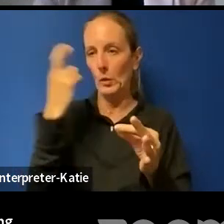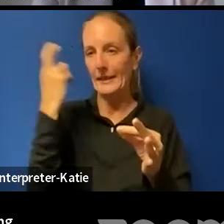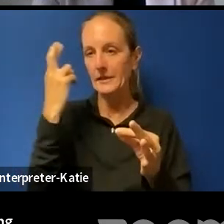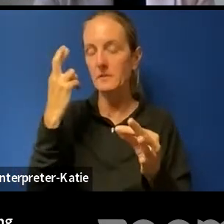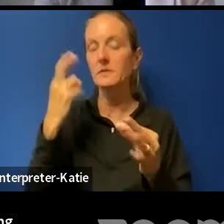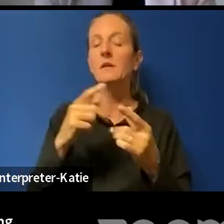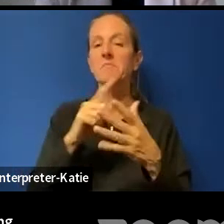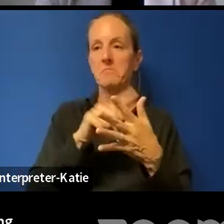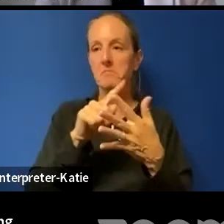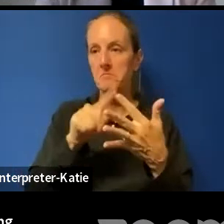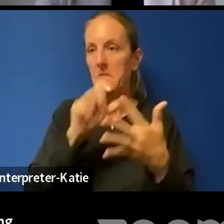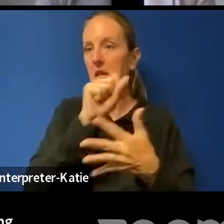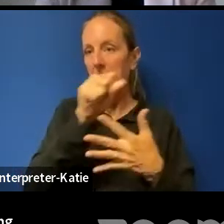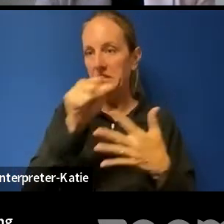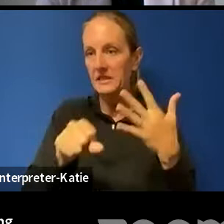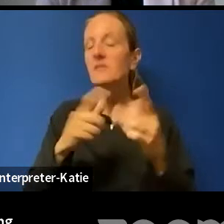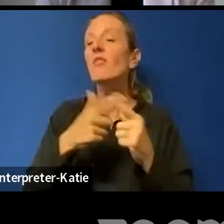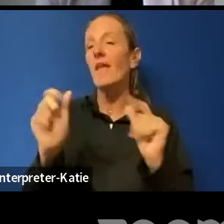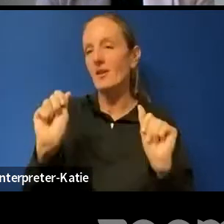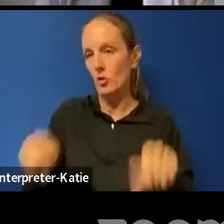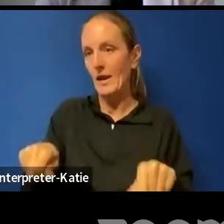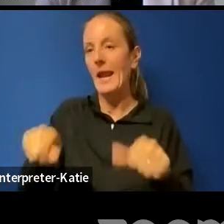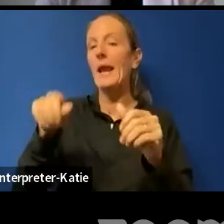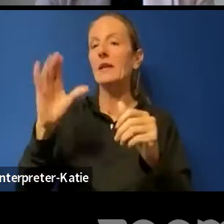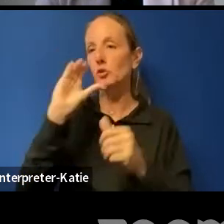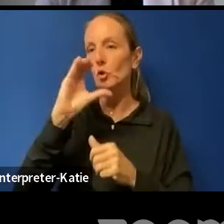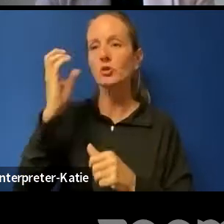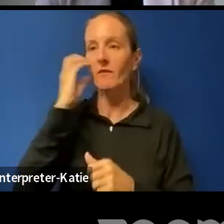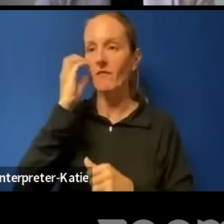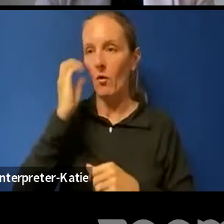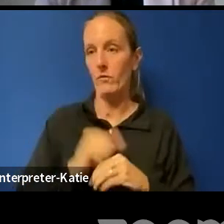And that's technically where the law stands at present.